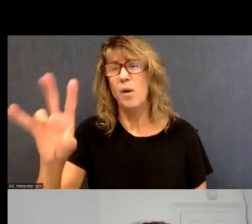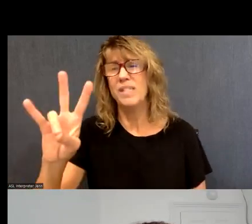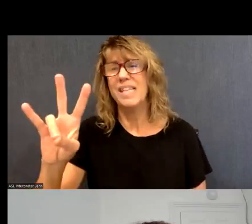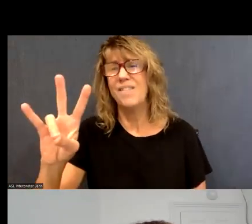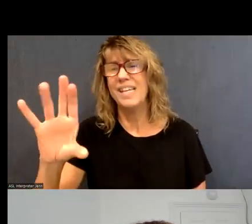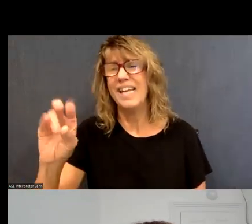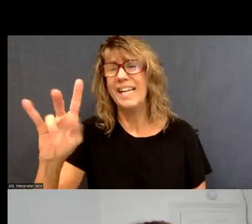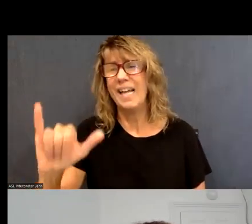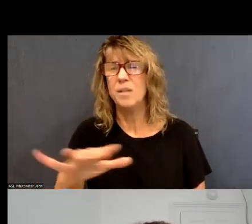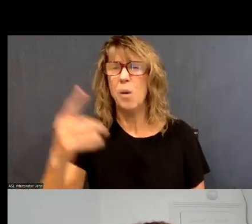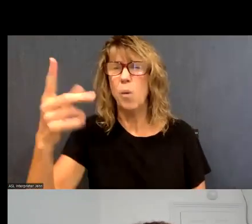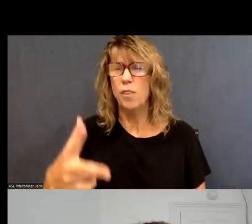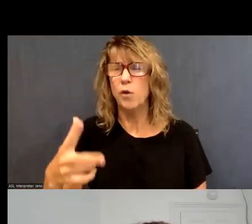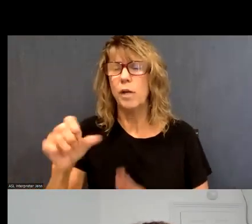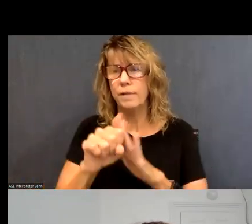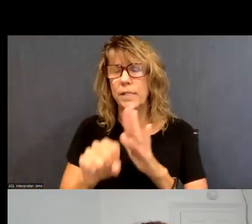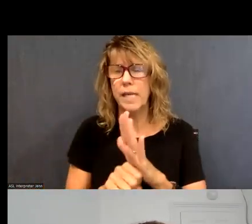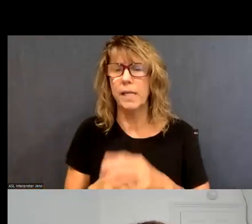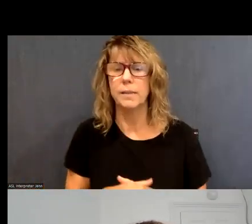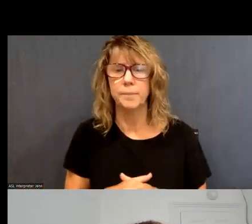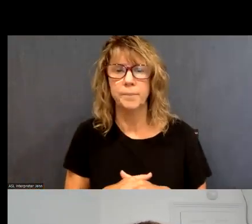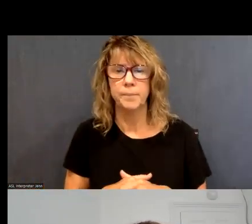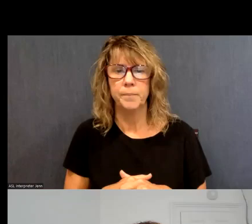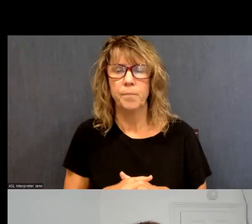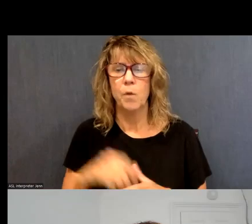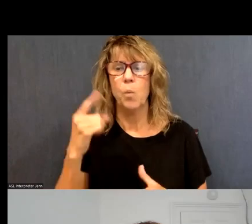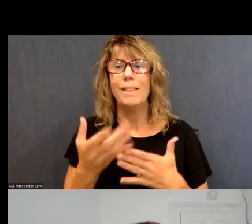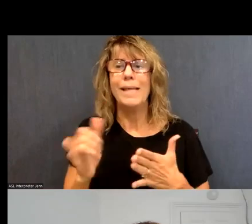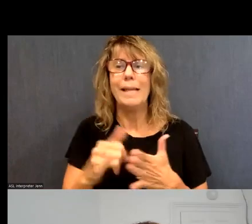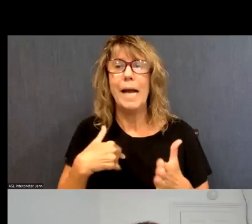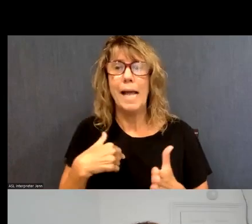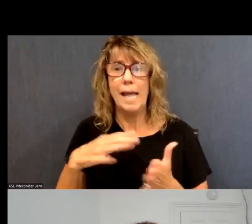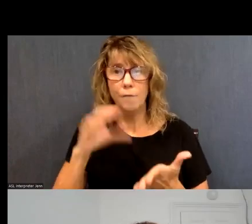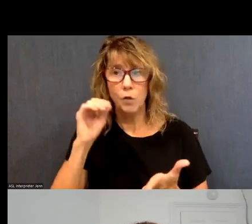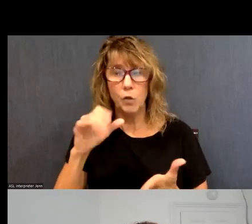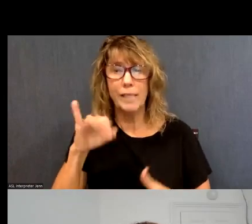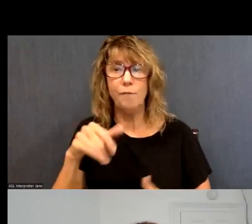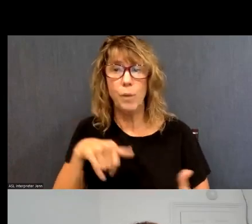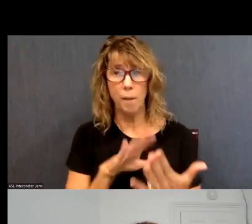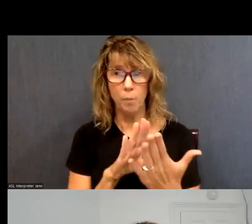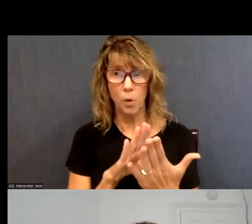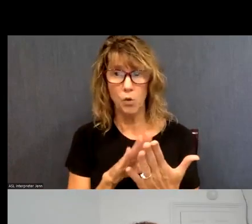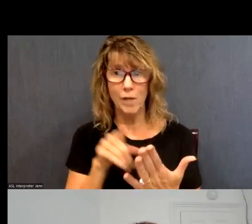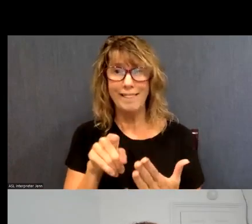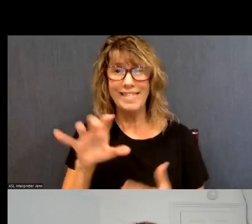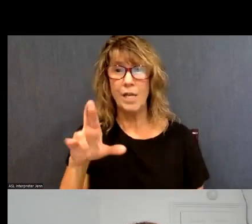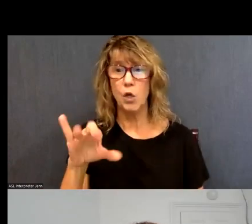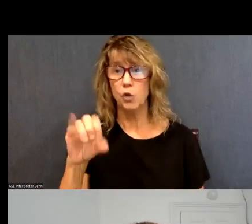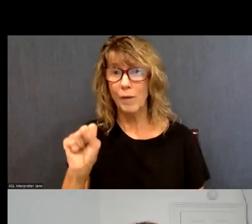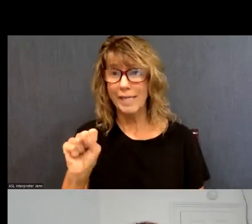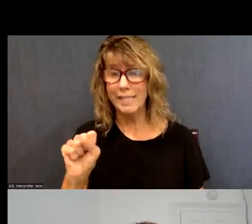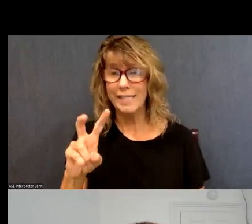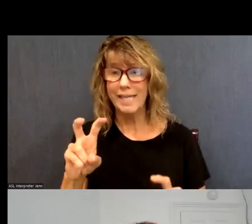state. And, um, one of the things that I've observed is that if we approach this crisis as